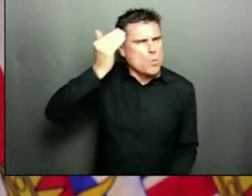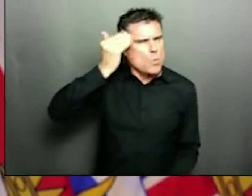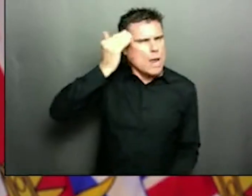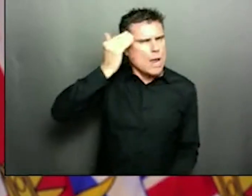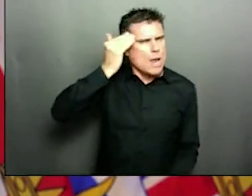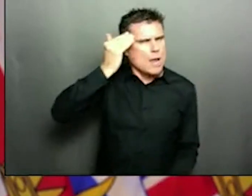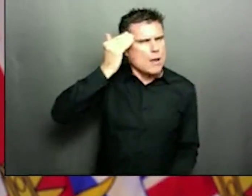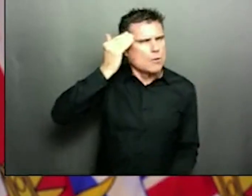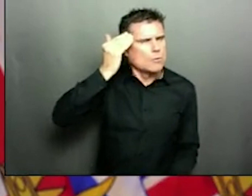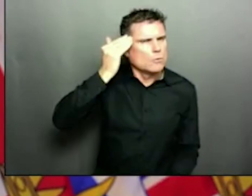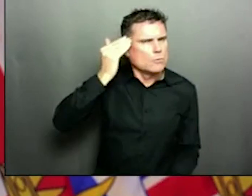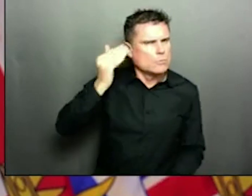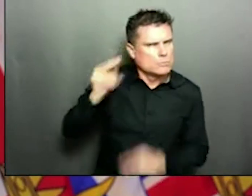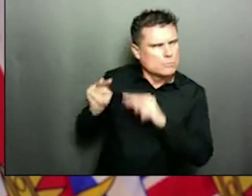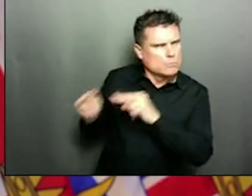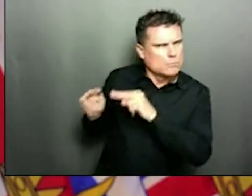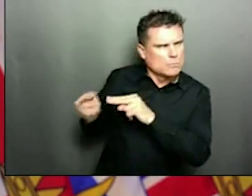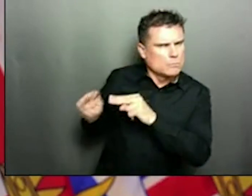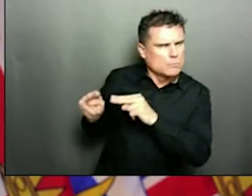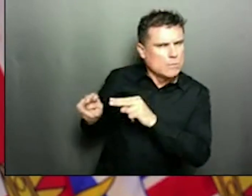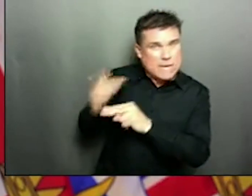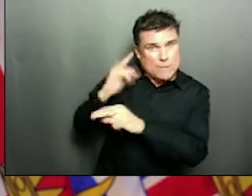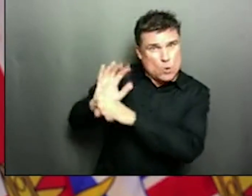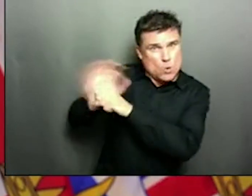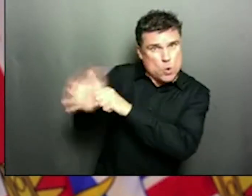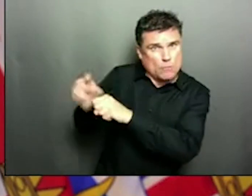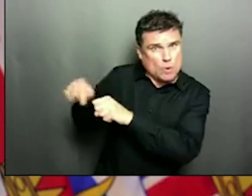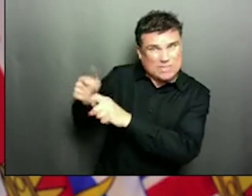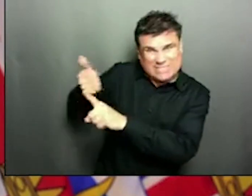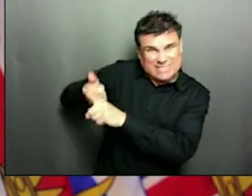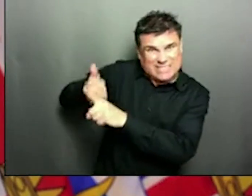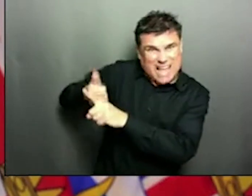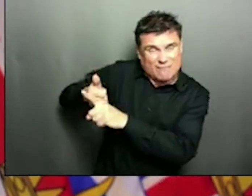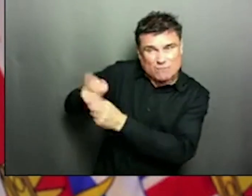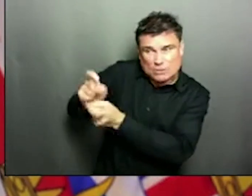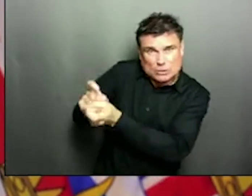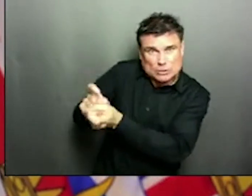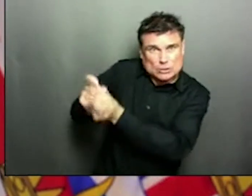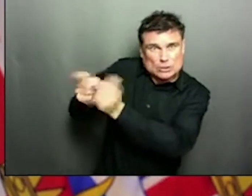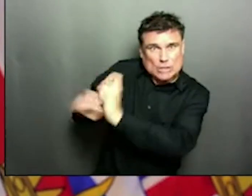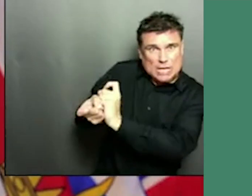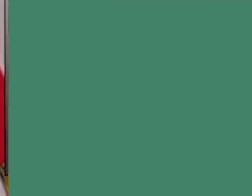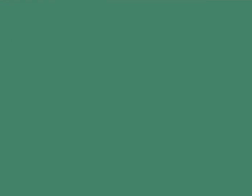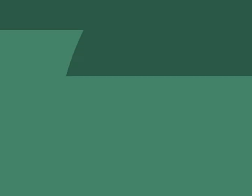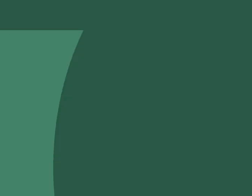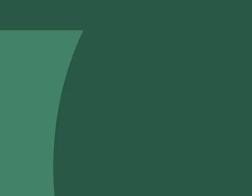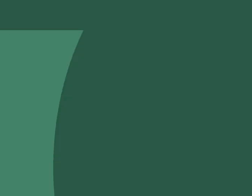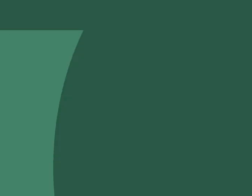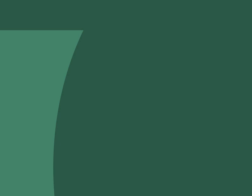from the vaccines that we have right now. So that's reassuring. And we will be following that really closely.